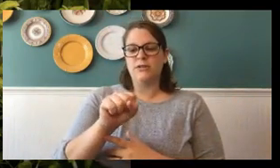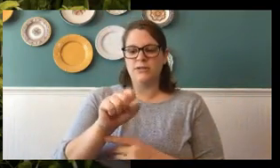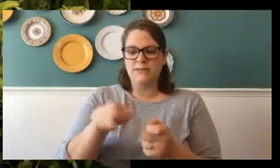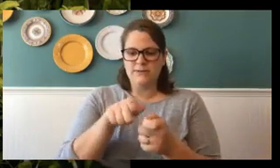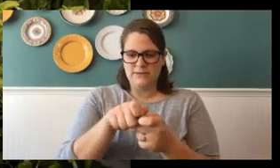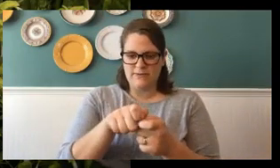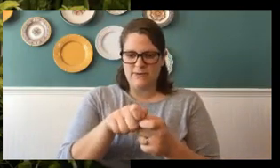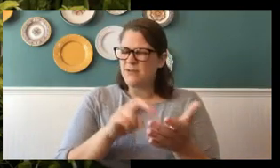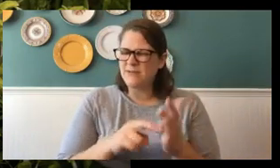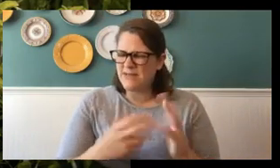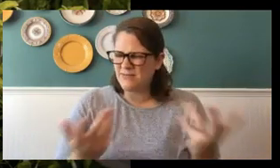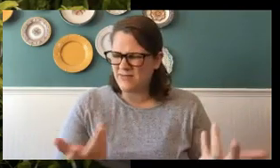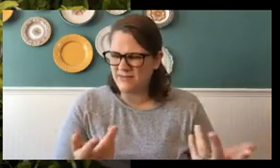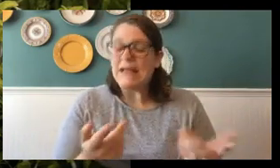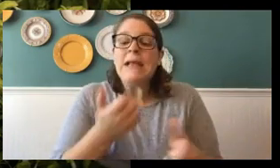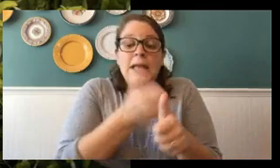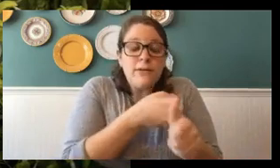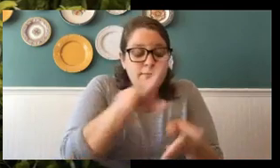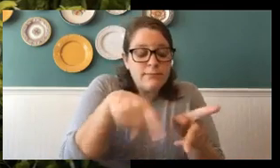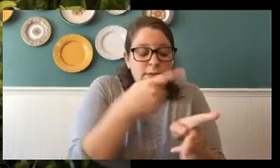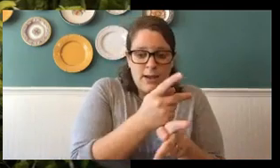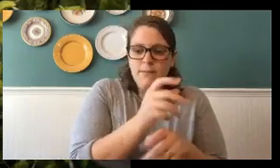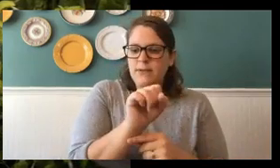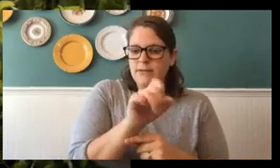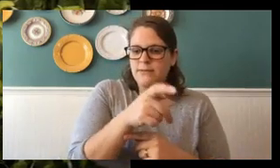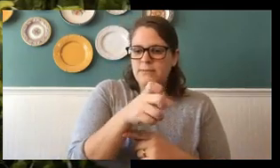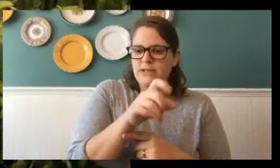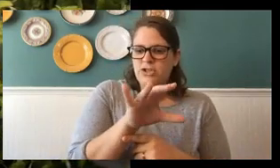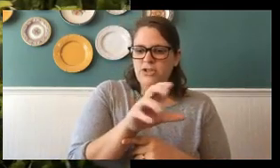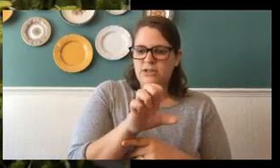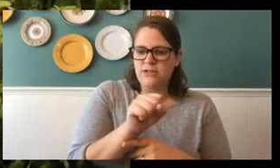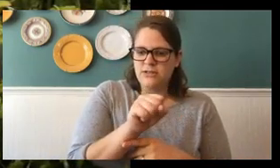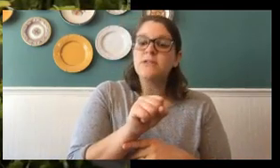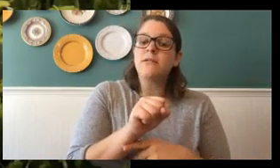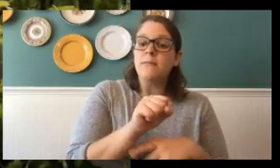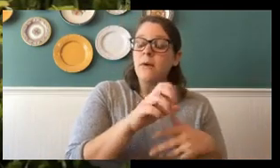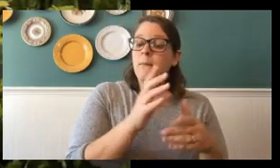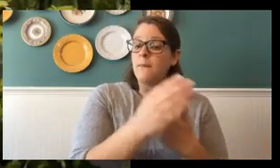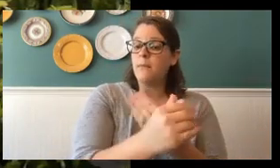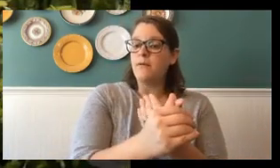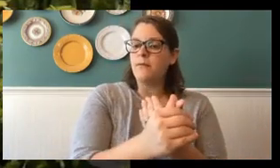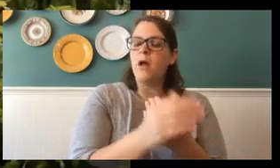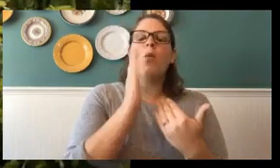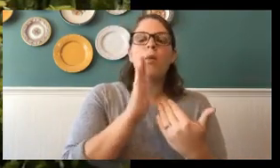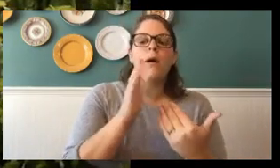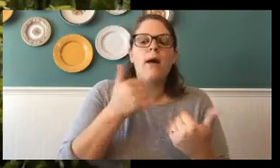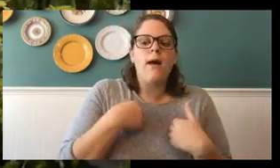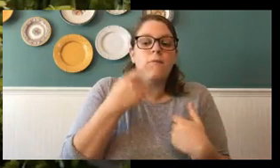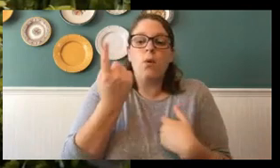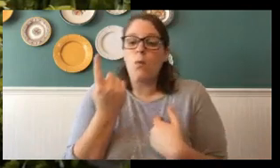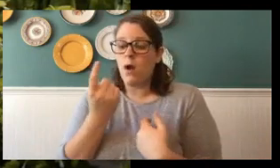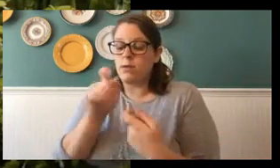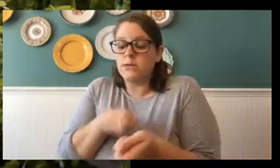Each species of butterfly will have their one specific host plant.